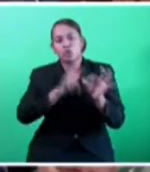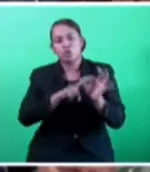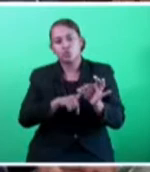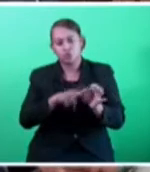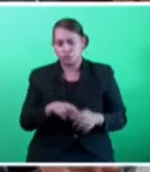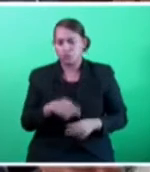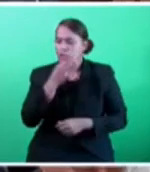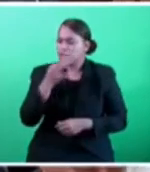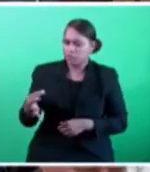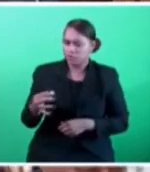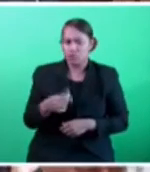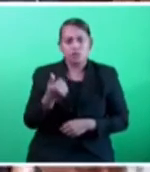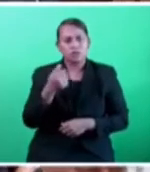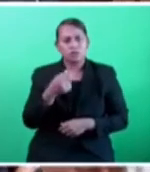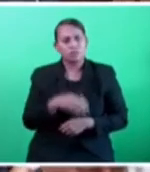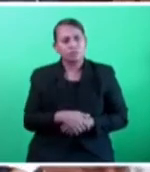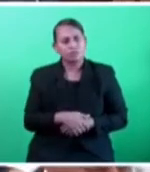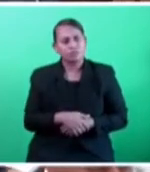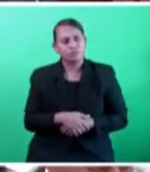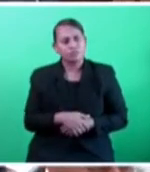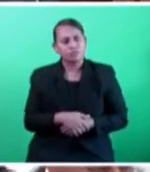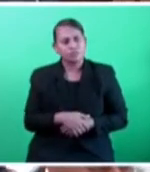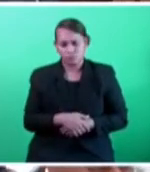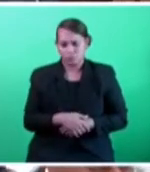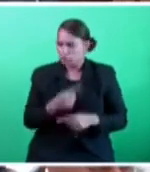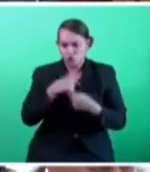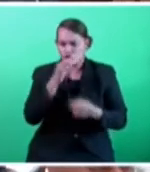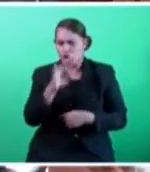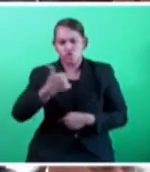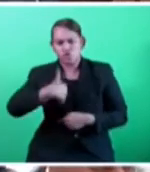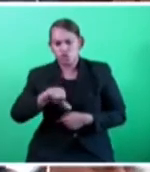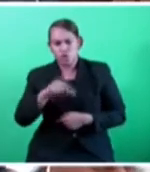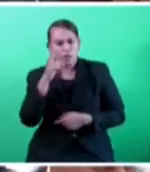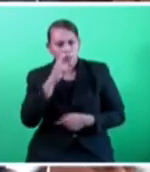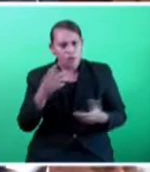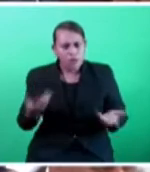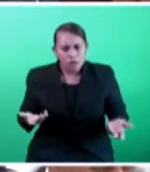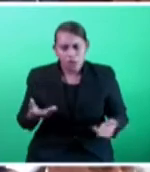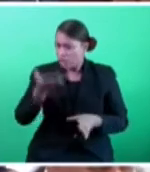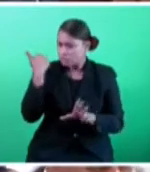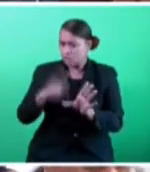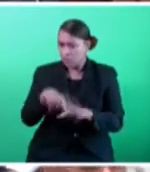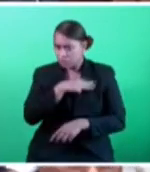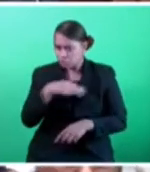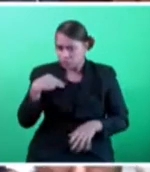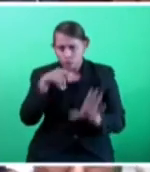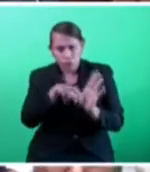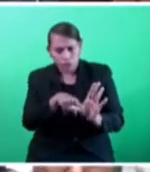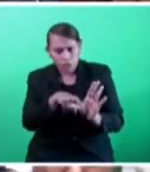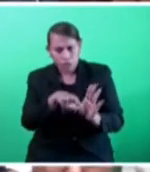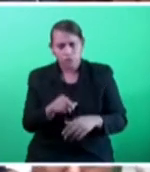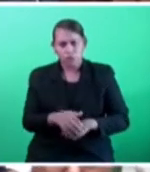a shame that the Honorable Minister has just said that we are not using people. Last year, the Ministry of Fuel with its top